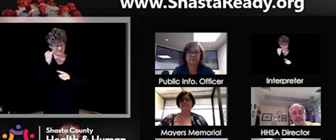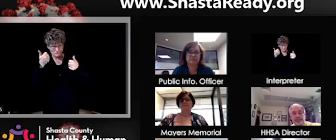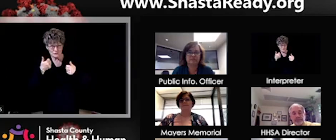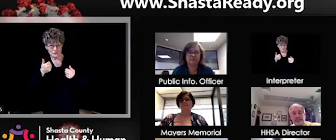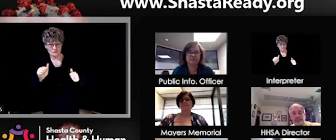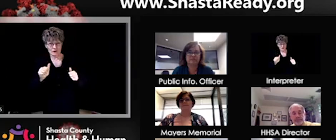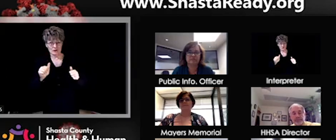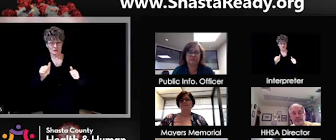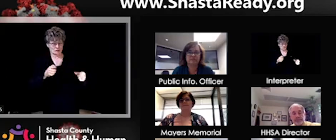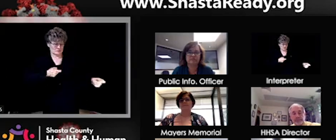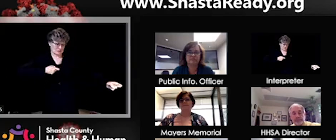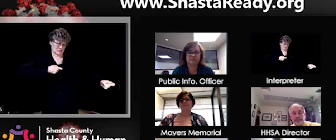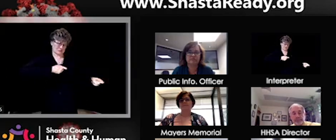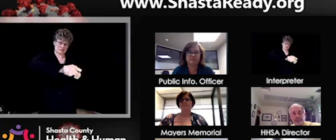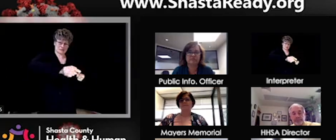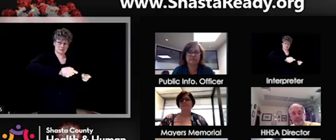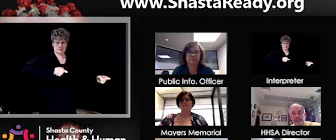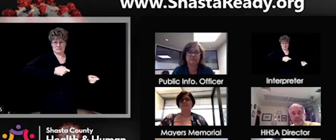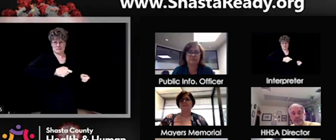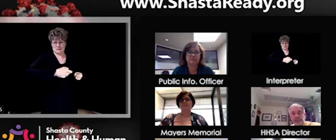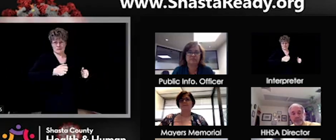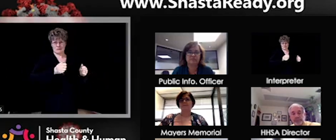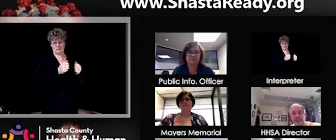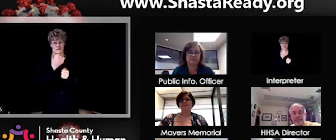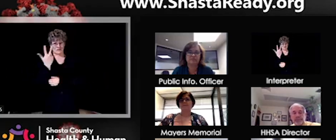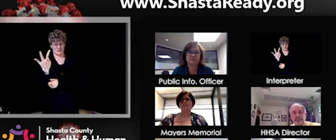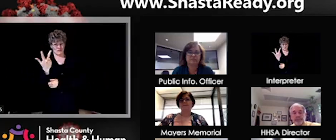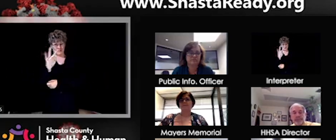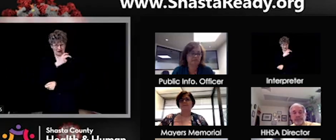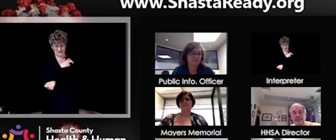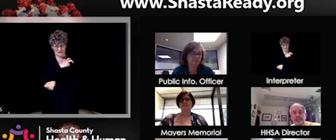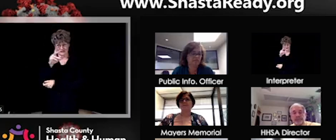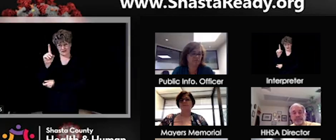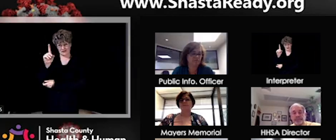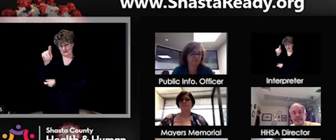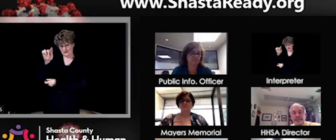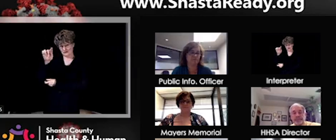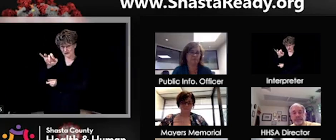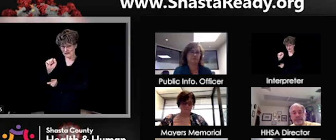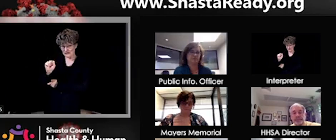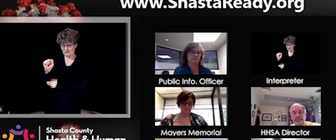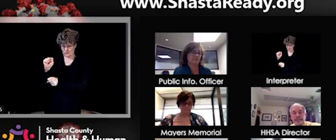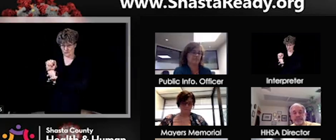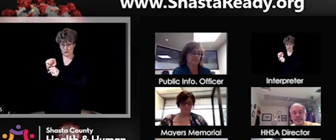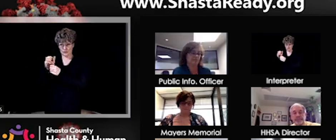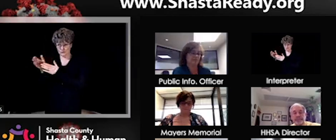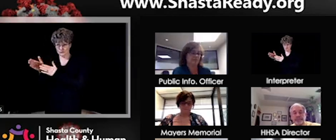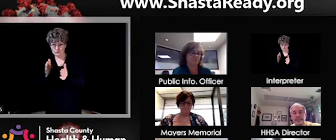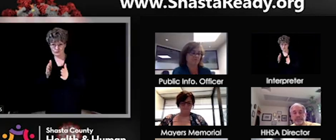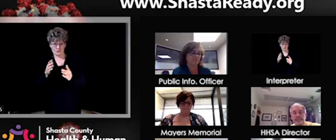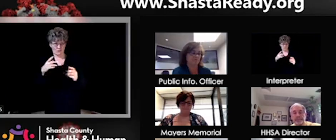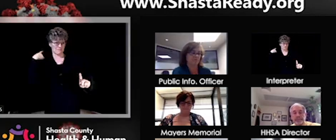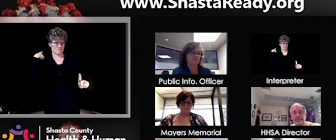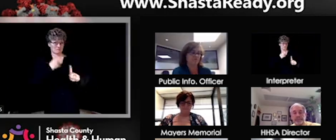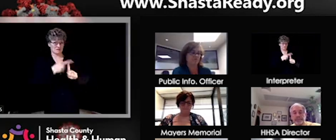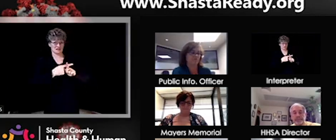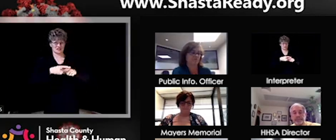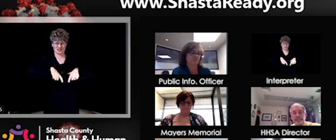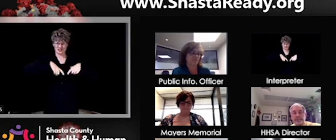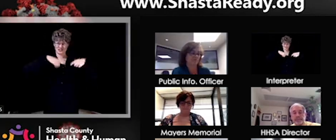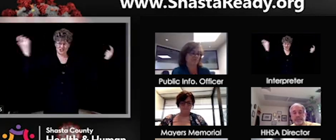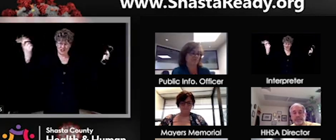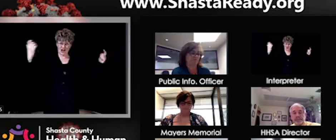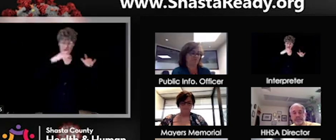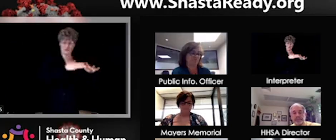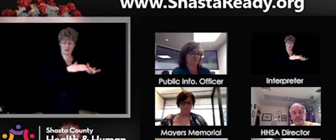day of, with three deputies working on the street and a crowd that large, I don't know the